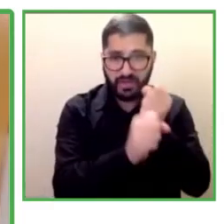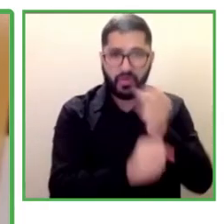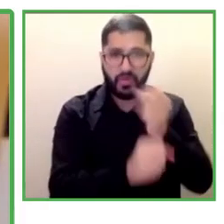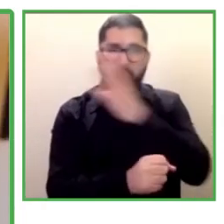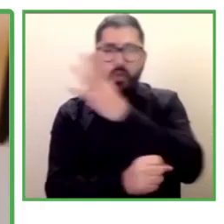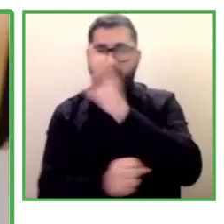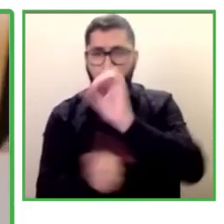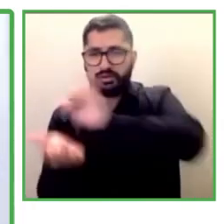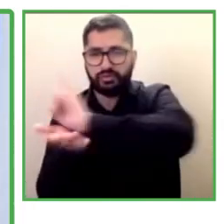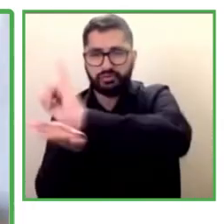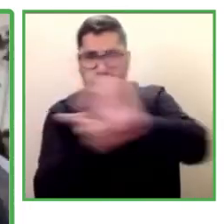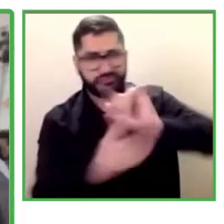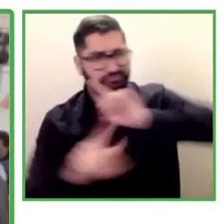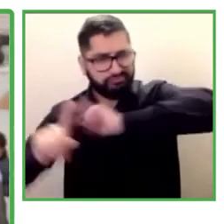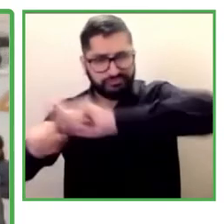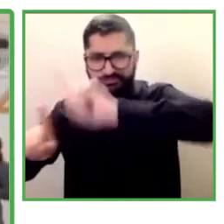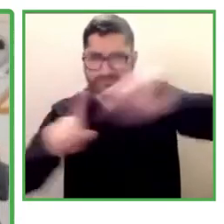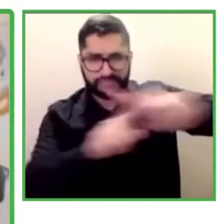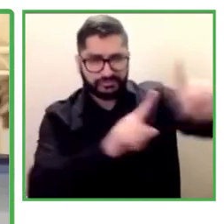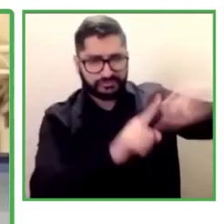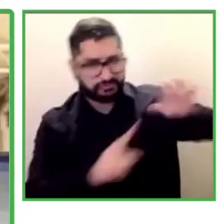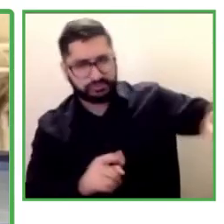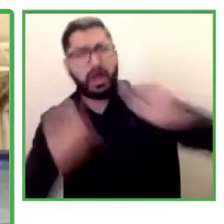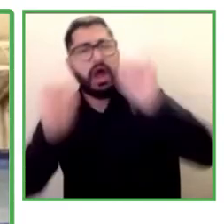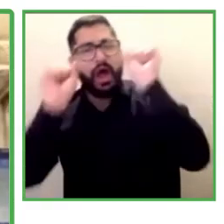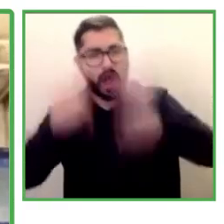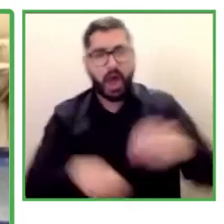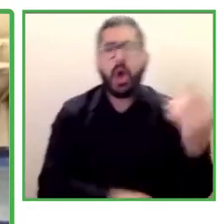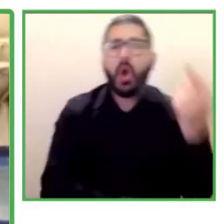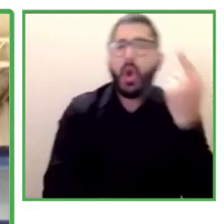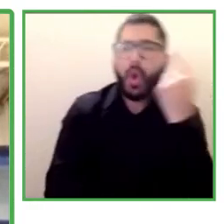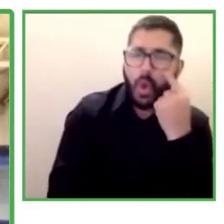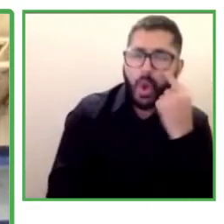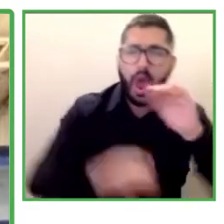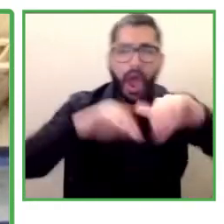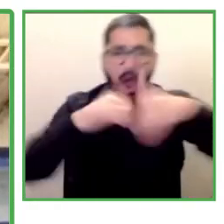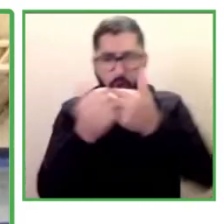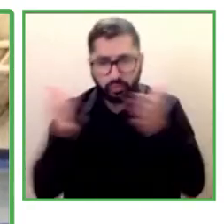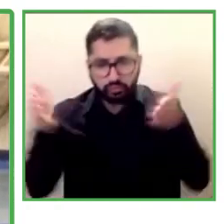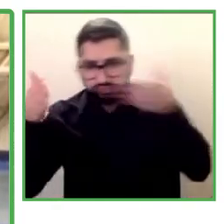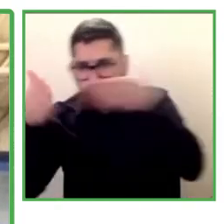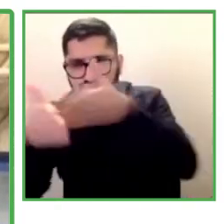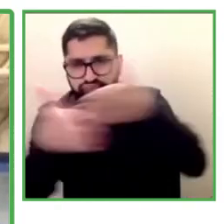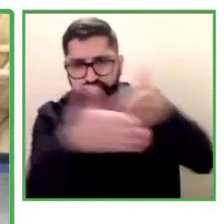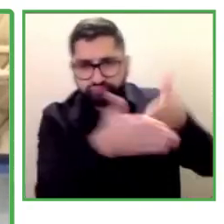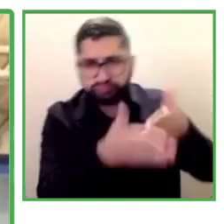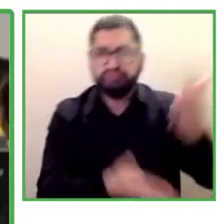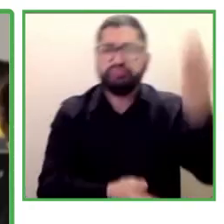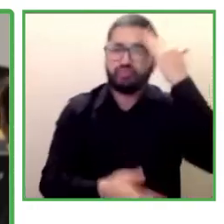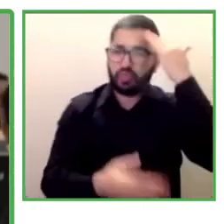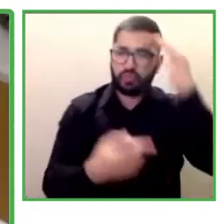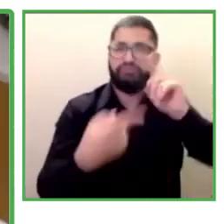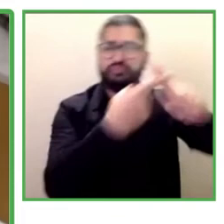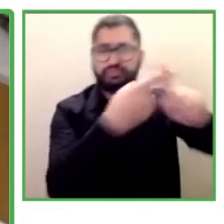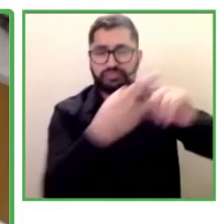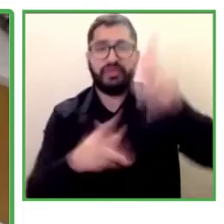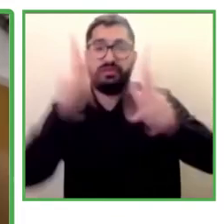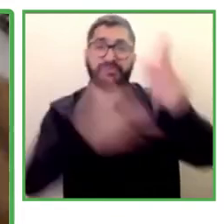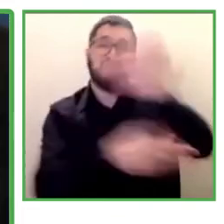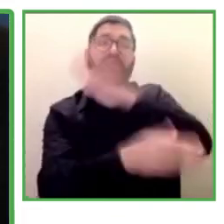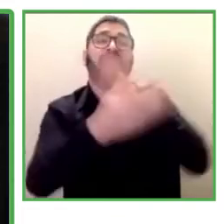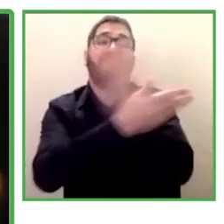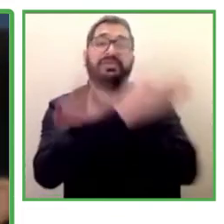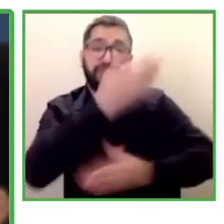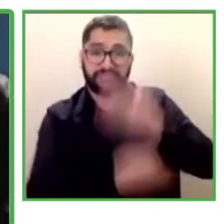actions that allowed them to know and close the different gaps between disabled candidates and the